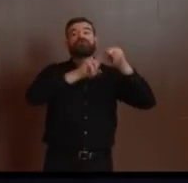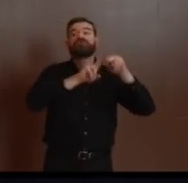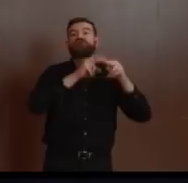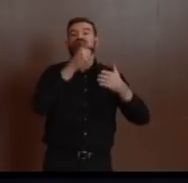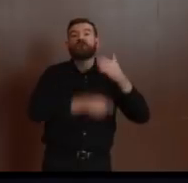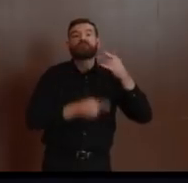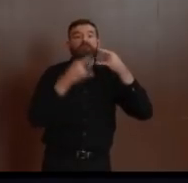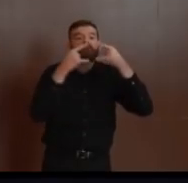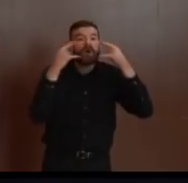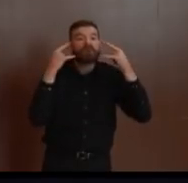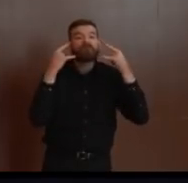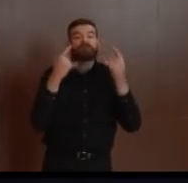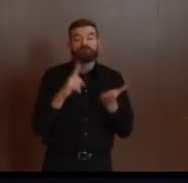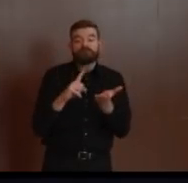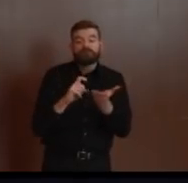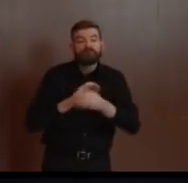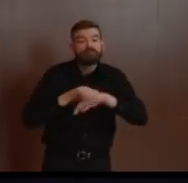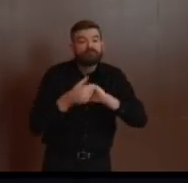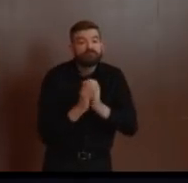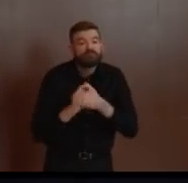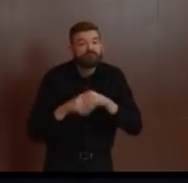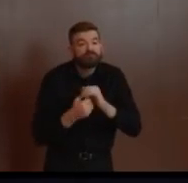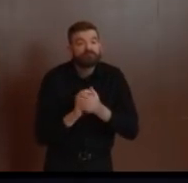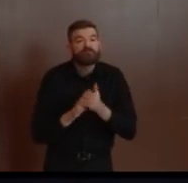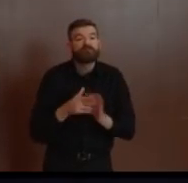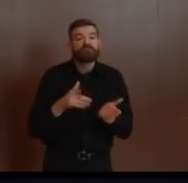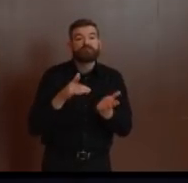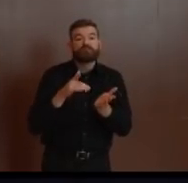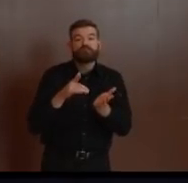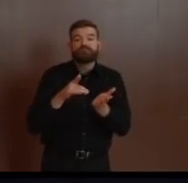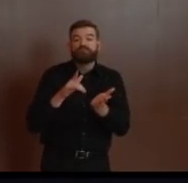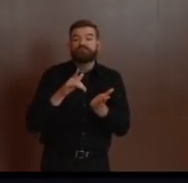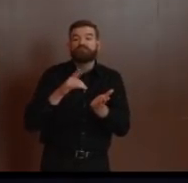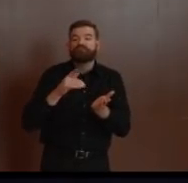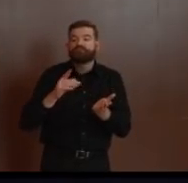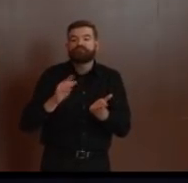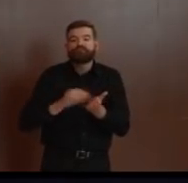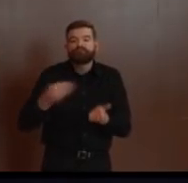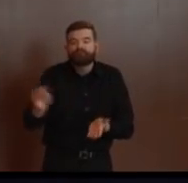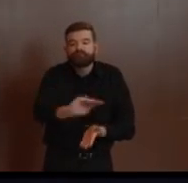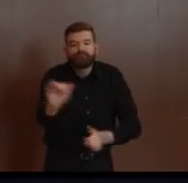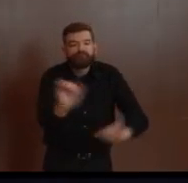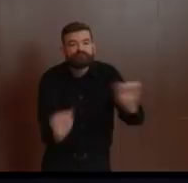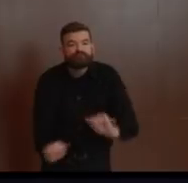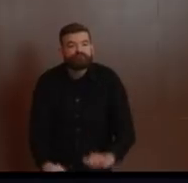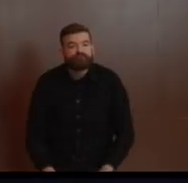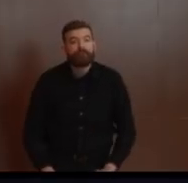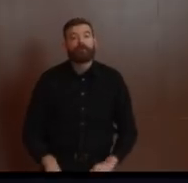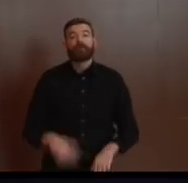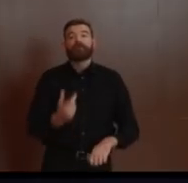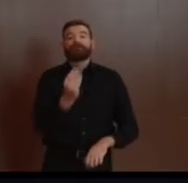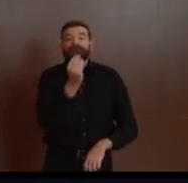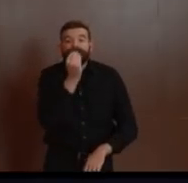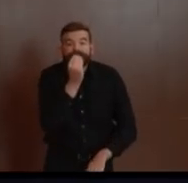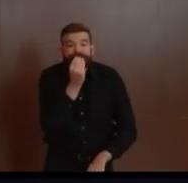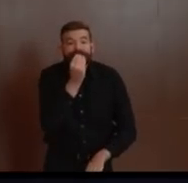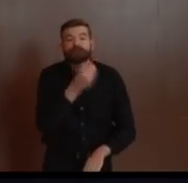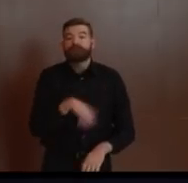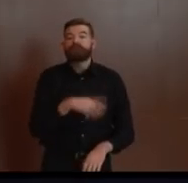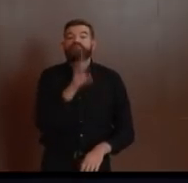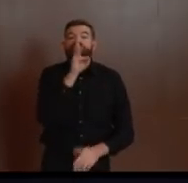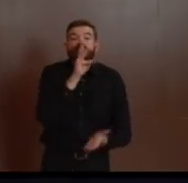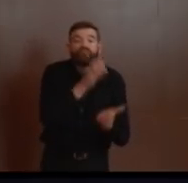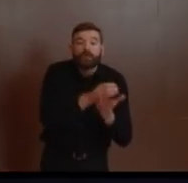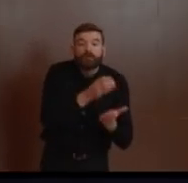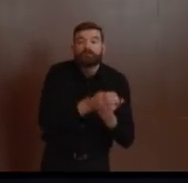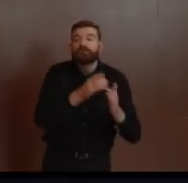on disinfectant sprays and wipes, food, bottled water, and similar items. The good news is that our investigators are finding that